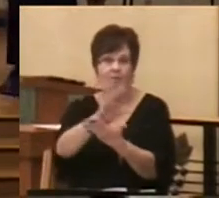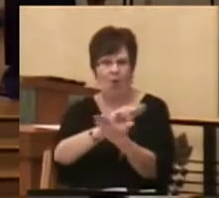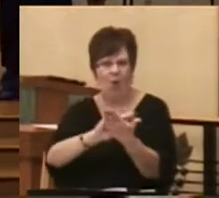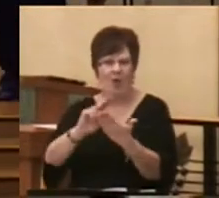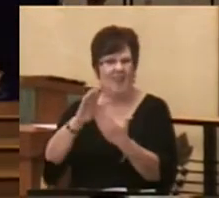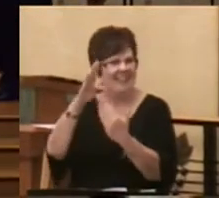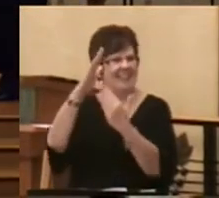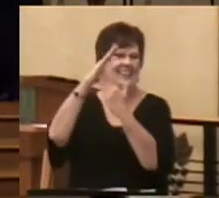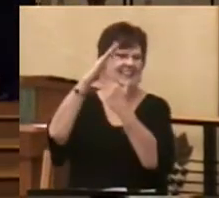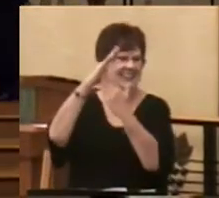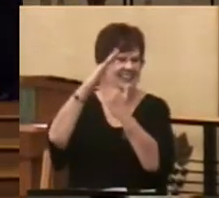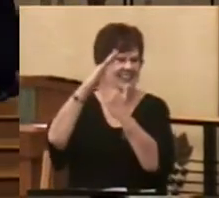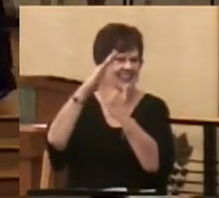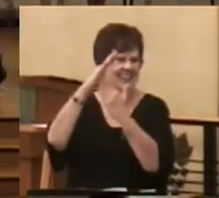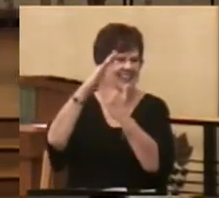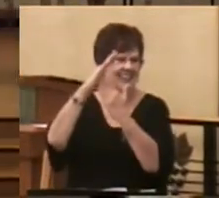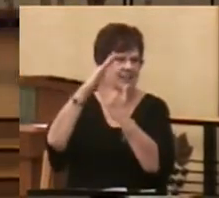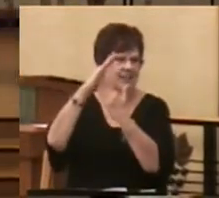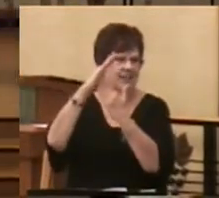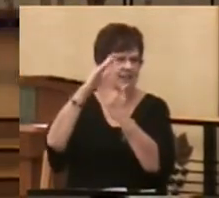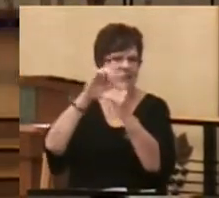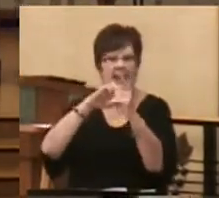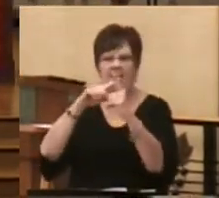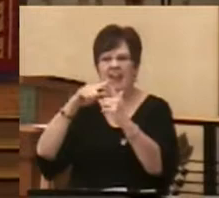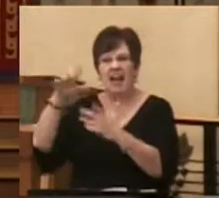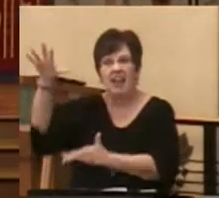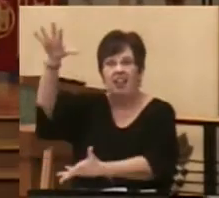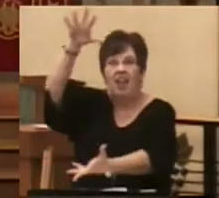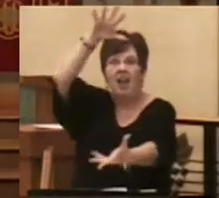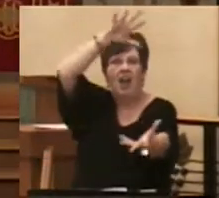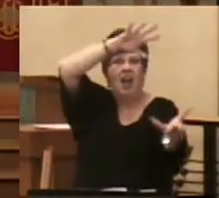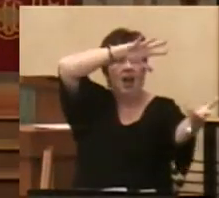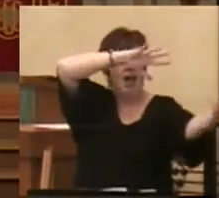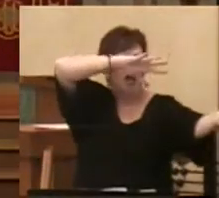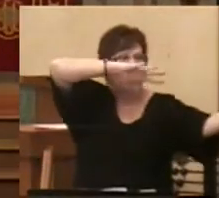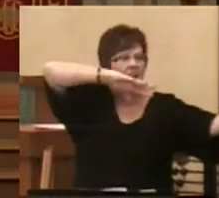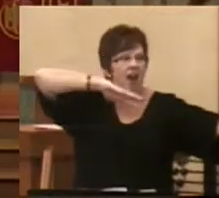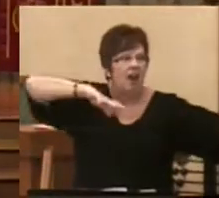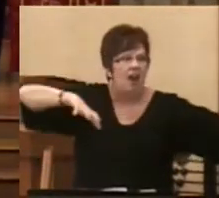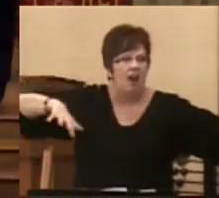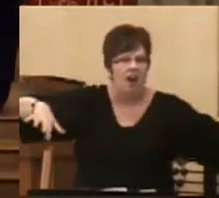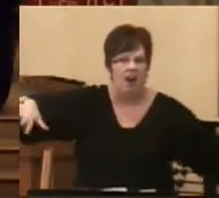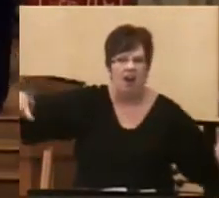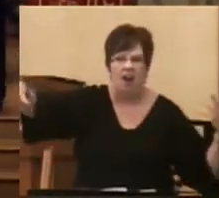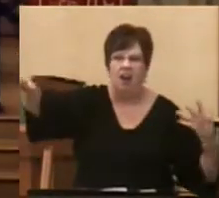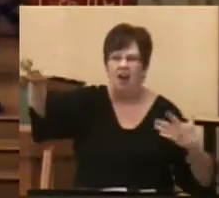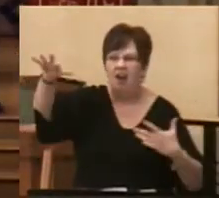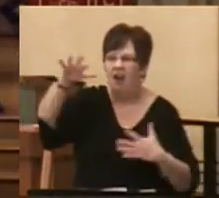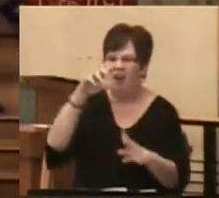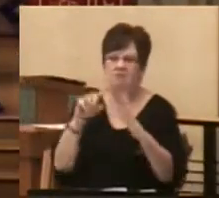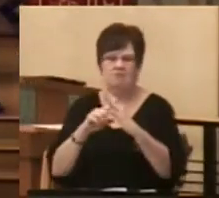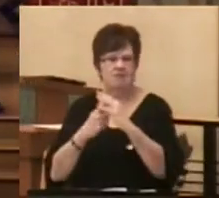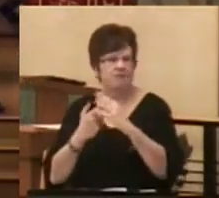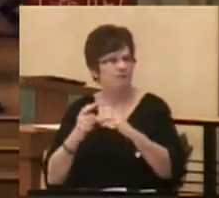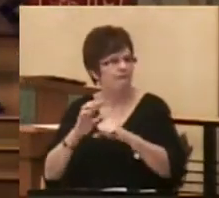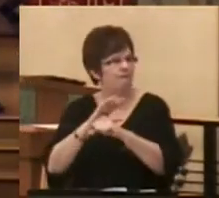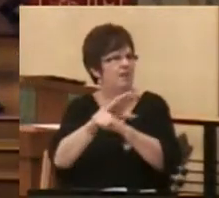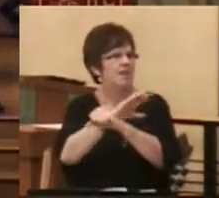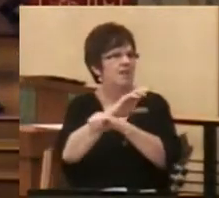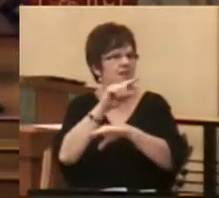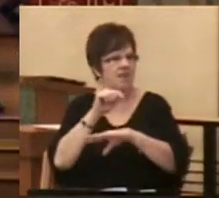And then cloud or smoke begins to fill the temple.